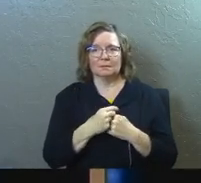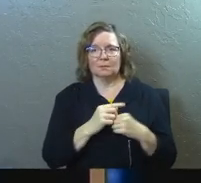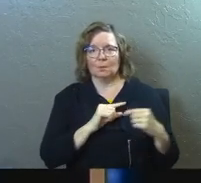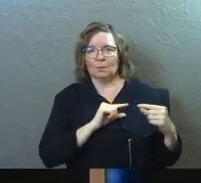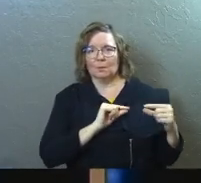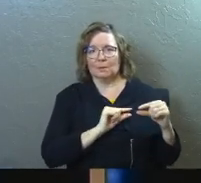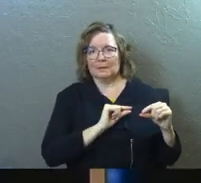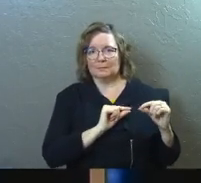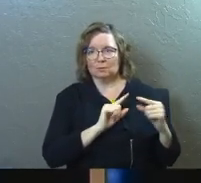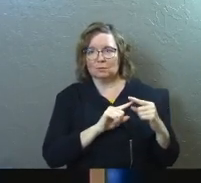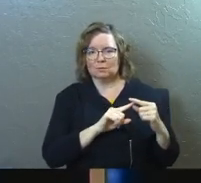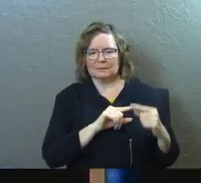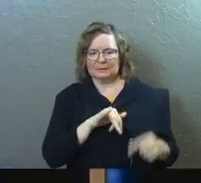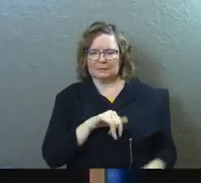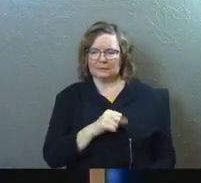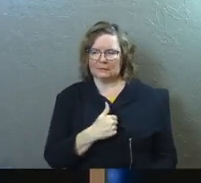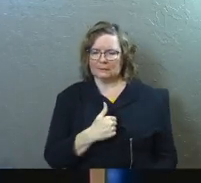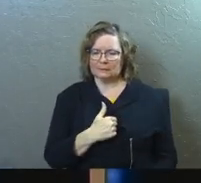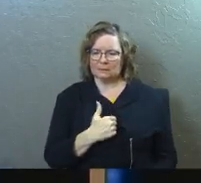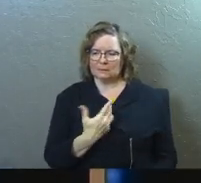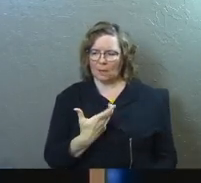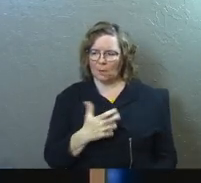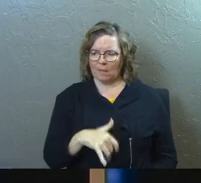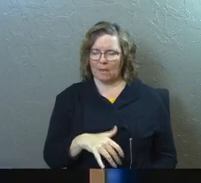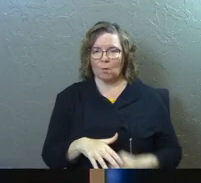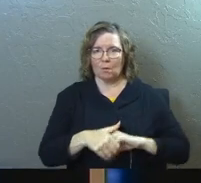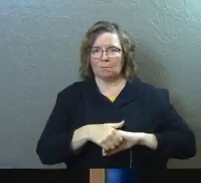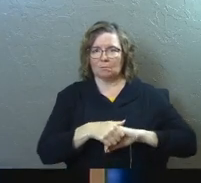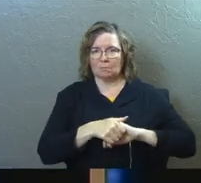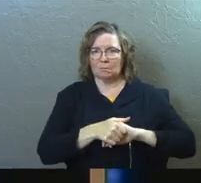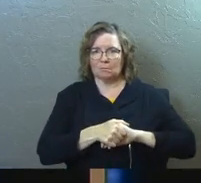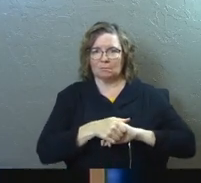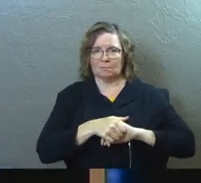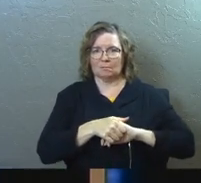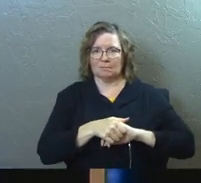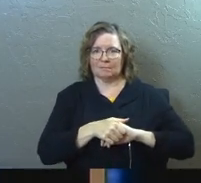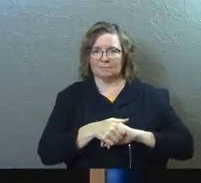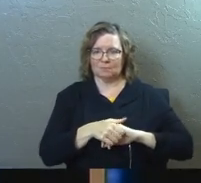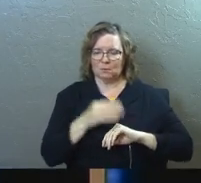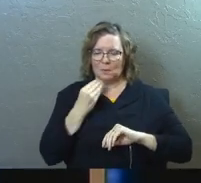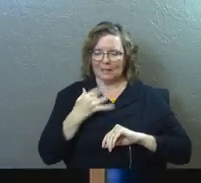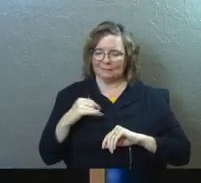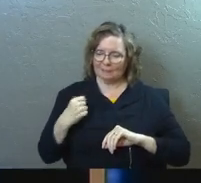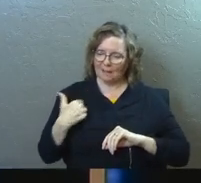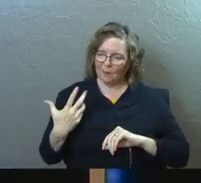yes, or you might want to squeeze her hand right now. Just a hint.